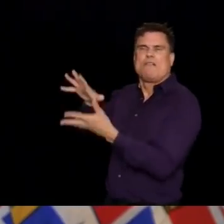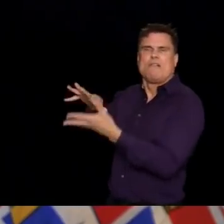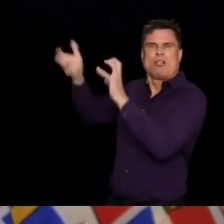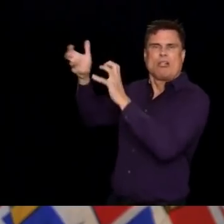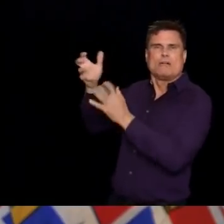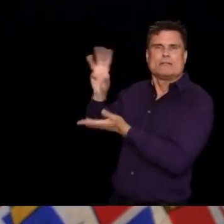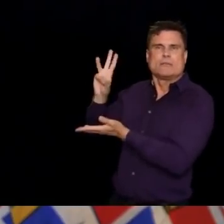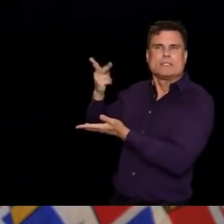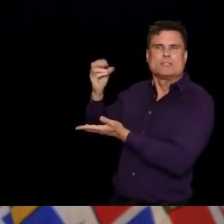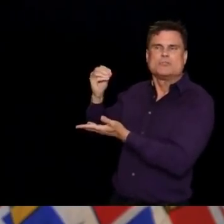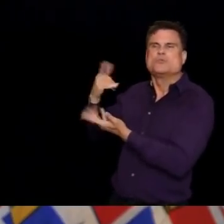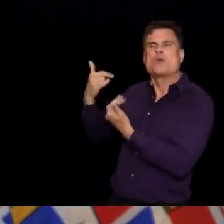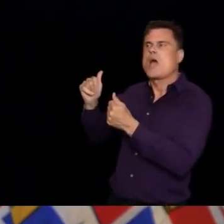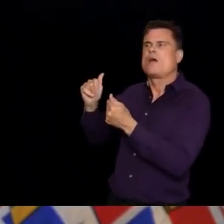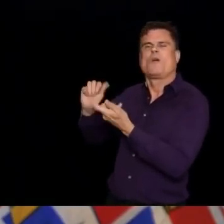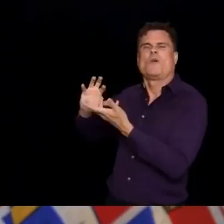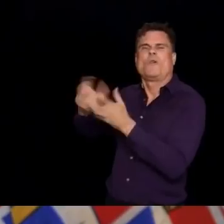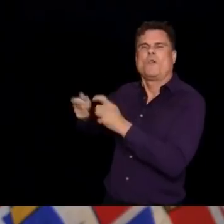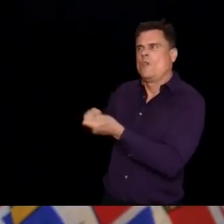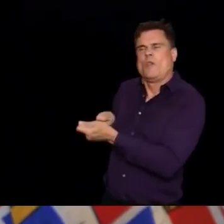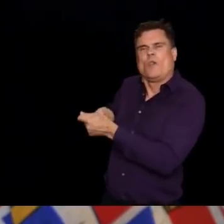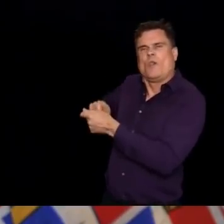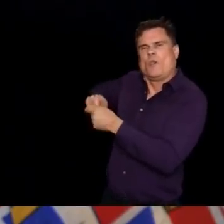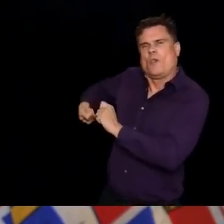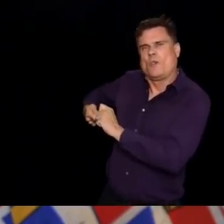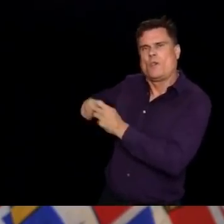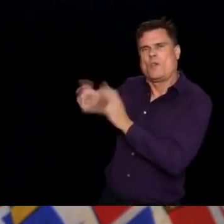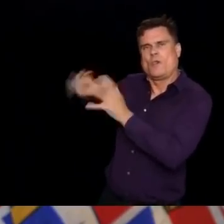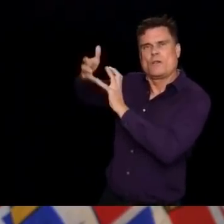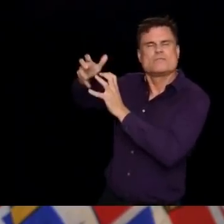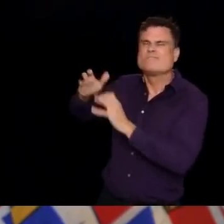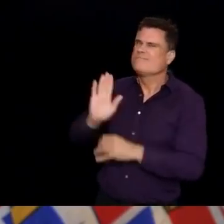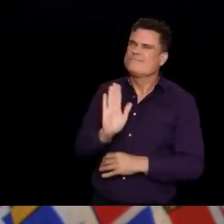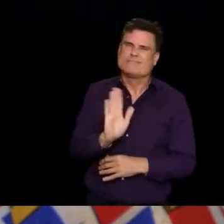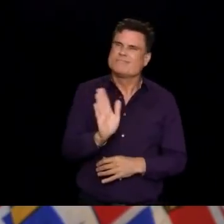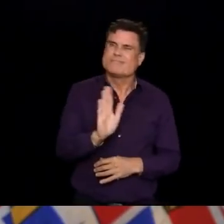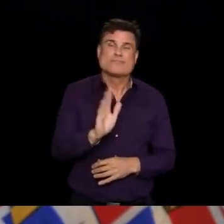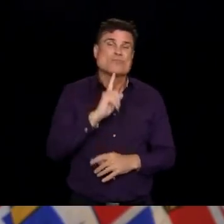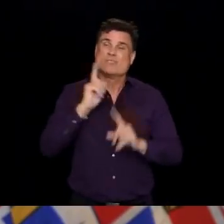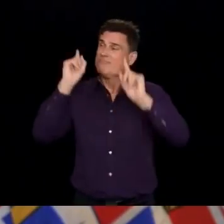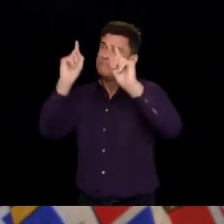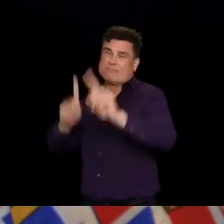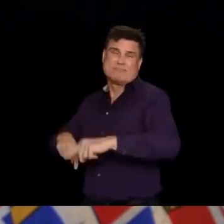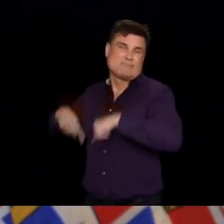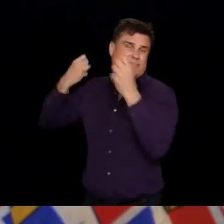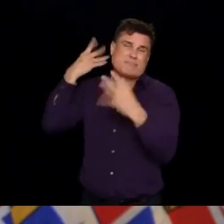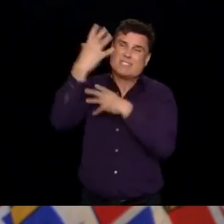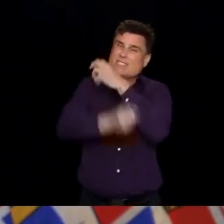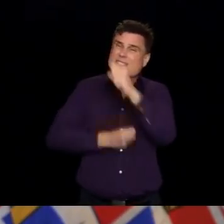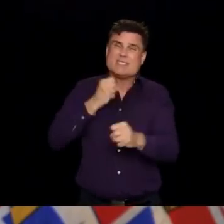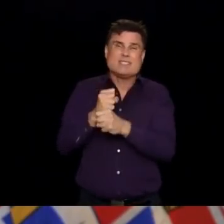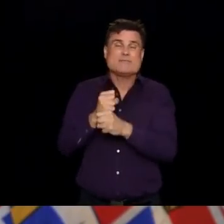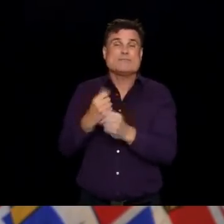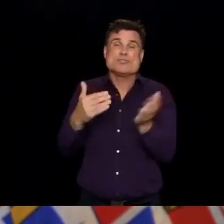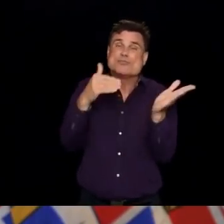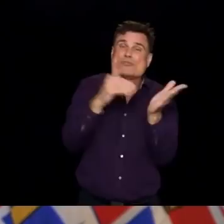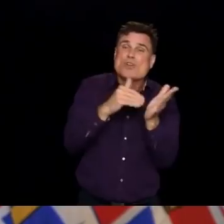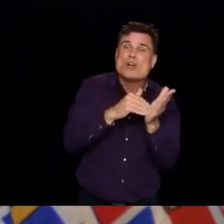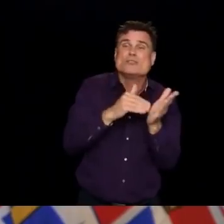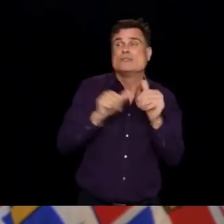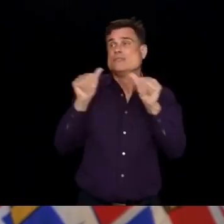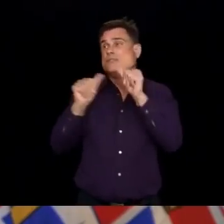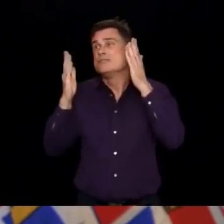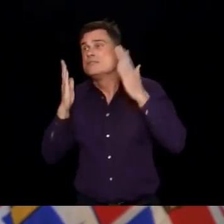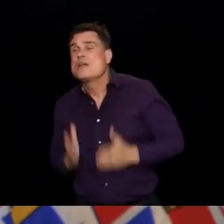ongoing discussion for many, many years. And COVID is only one of the latest viral infections in this case